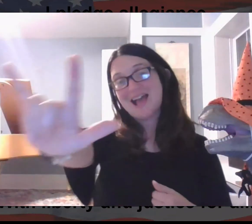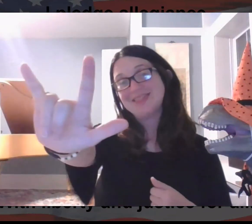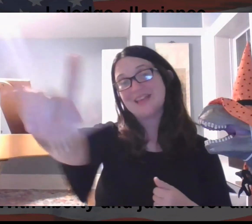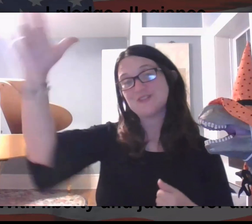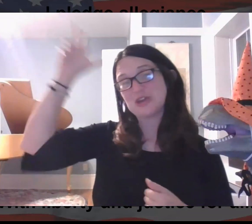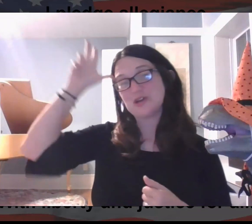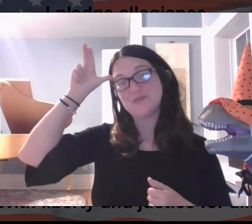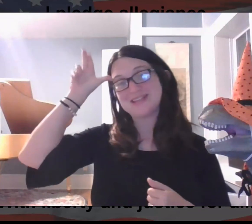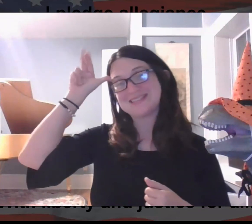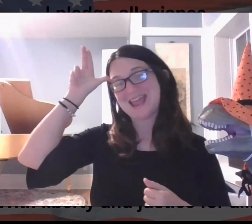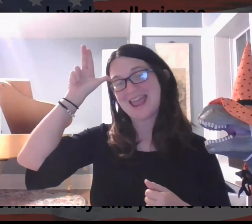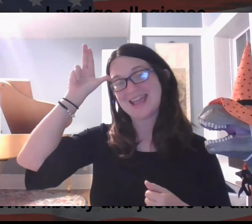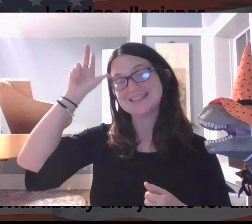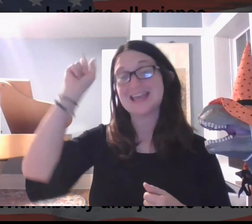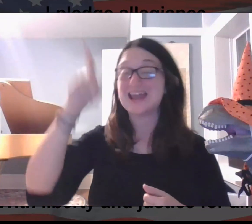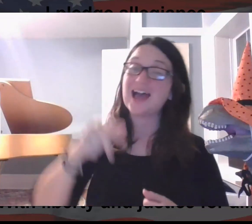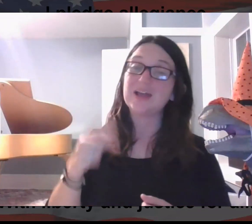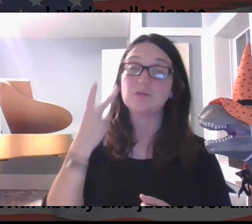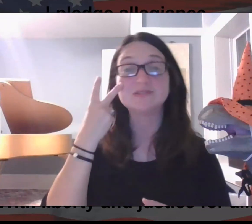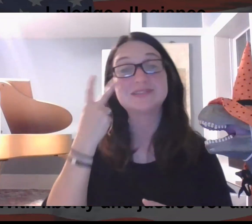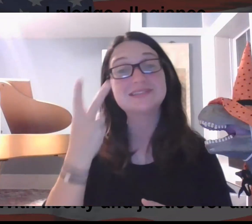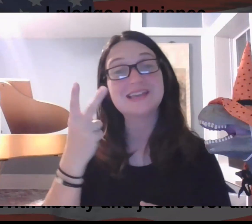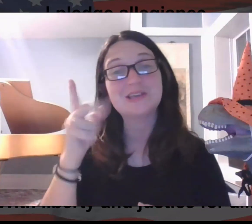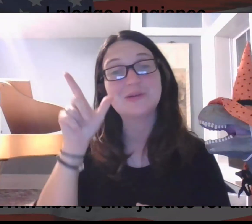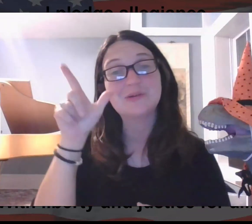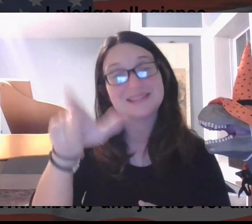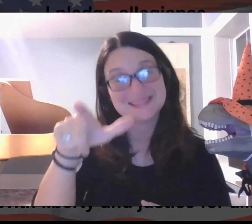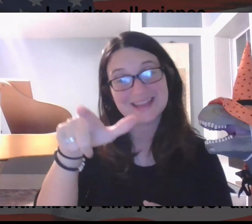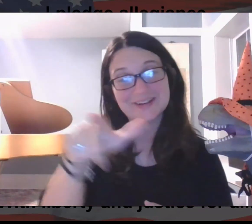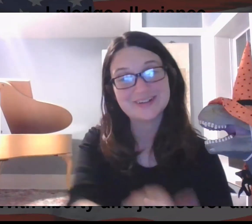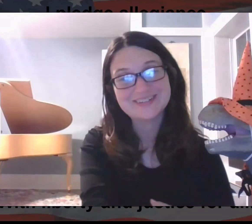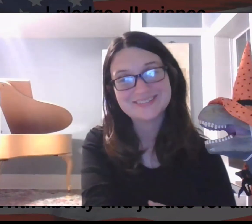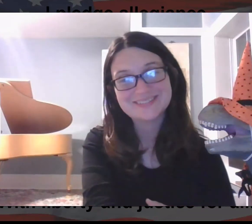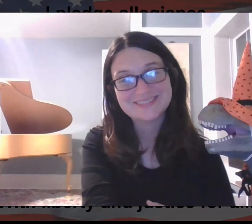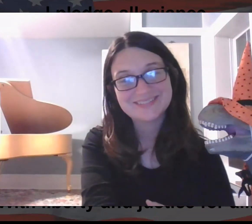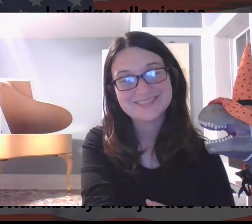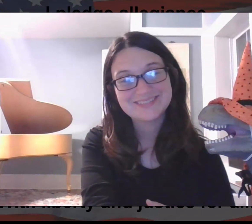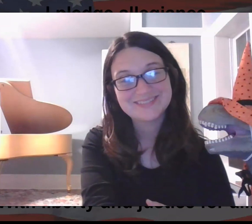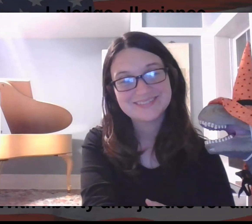other. I love you, Mustangs, and I will see you later.